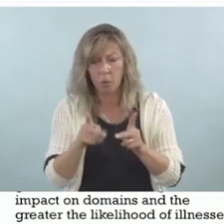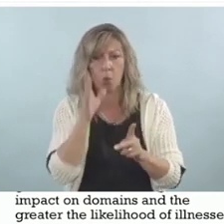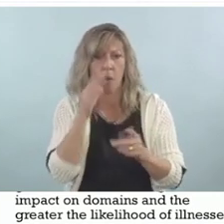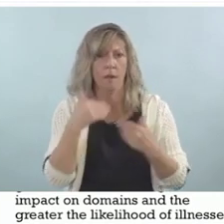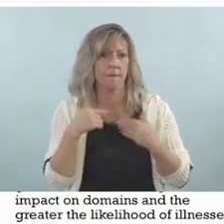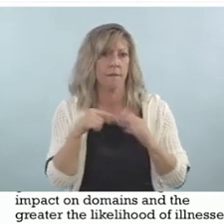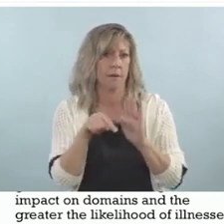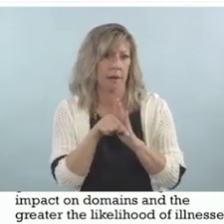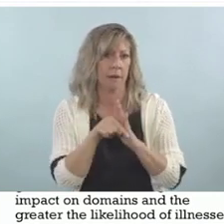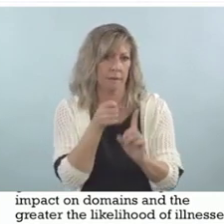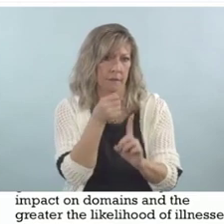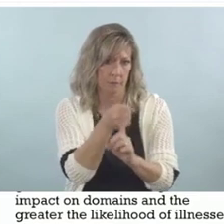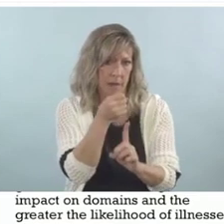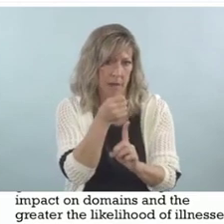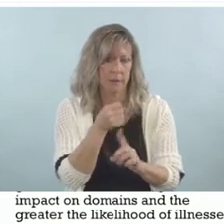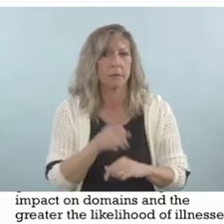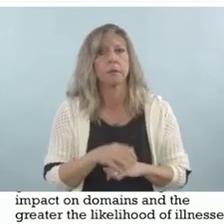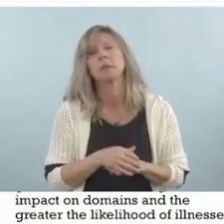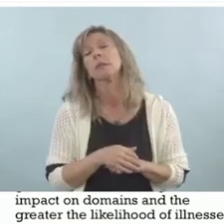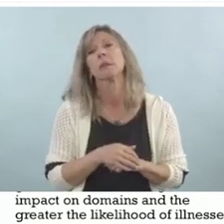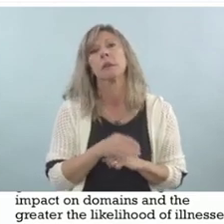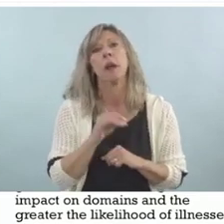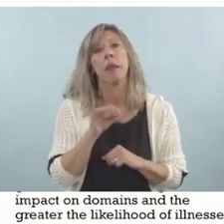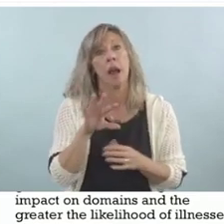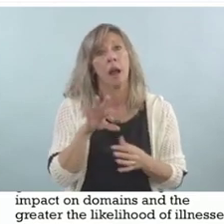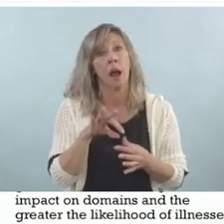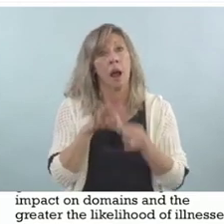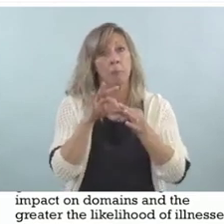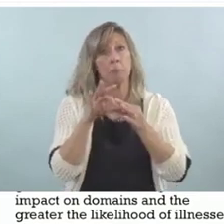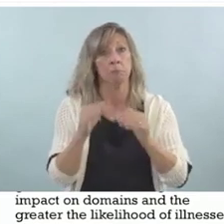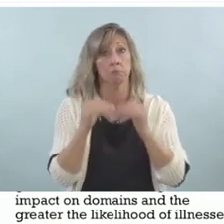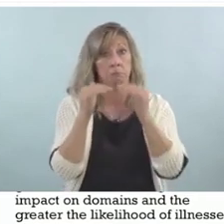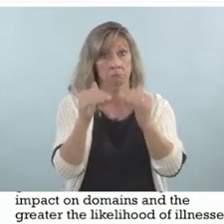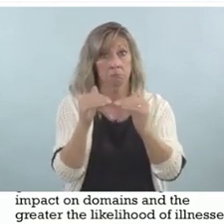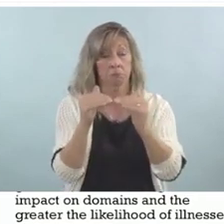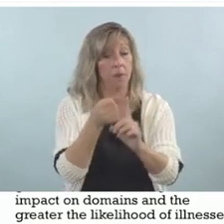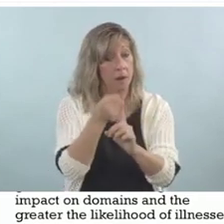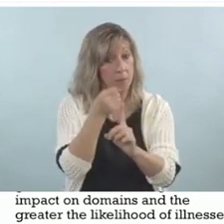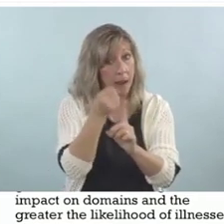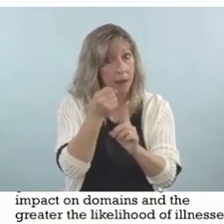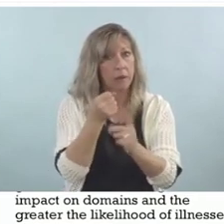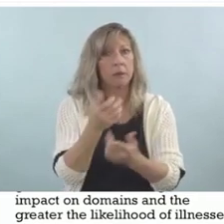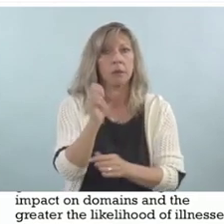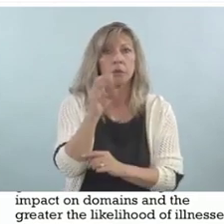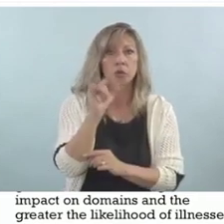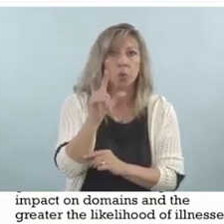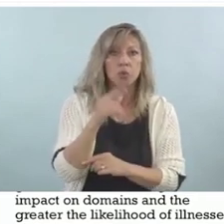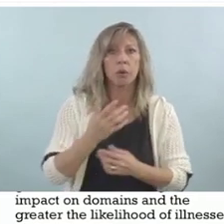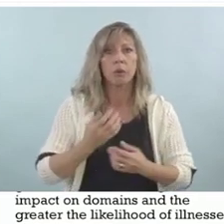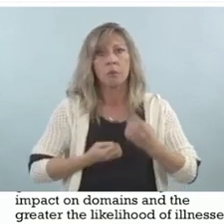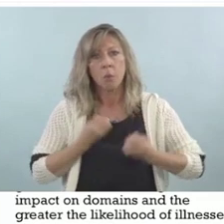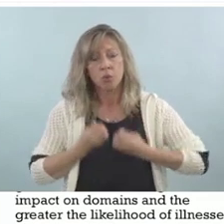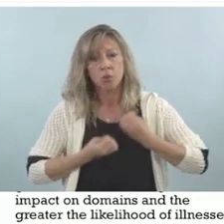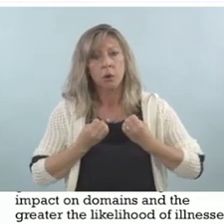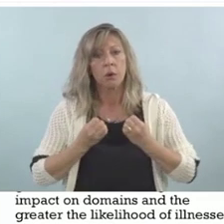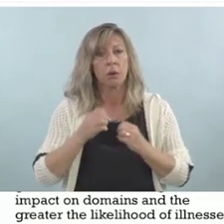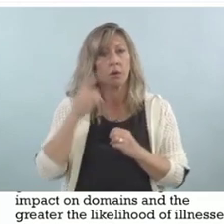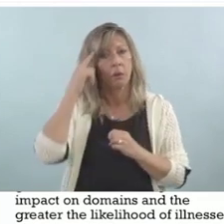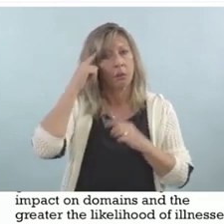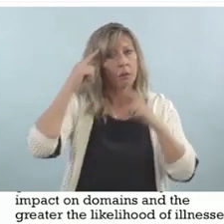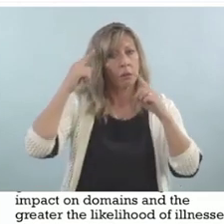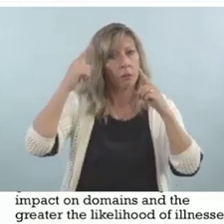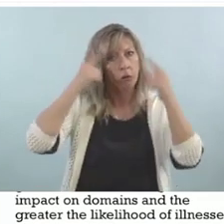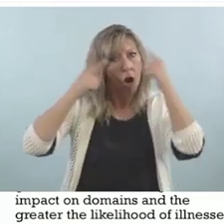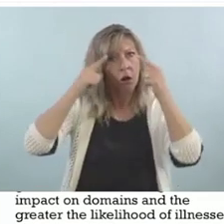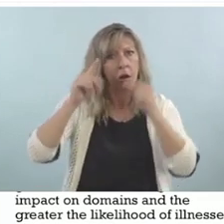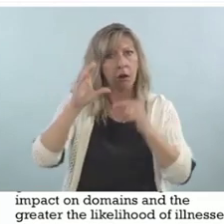And then we've got that on the next stage up, we've got social, emotional, and cognitive impairment, meaning that you